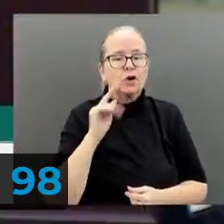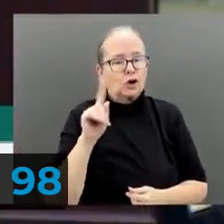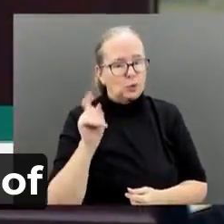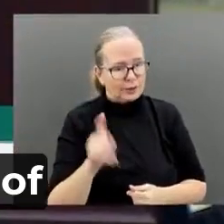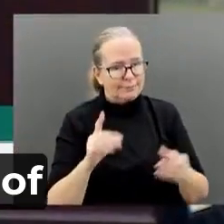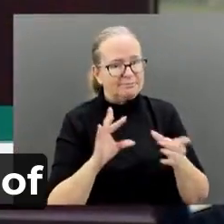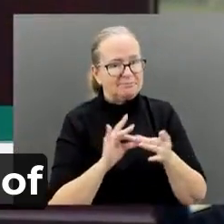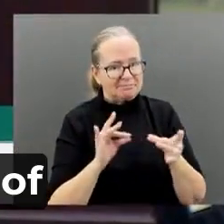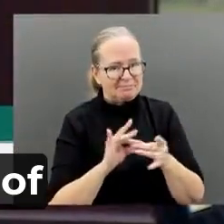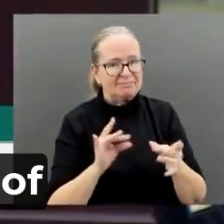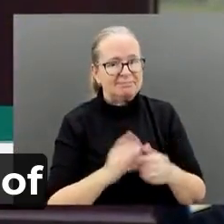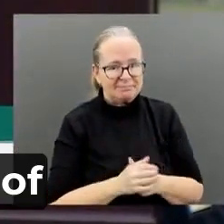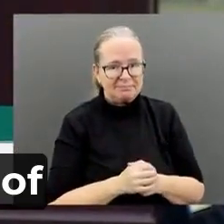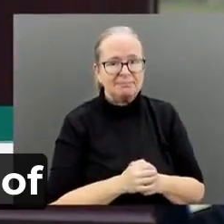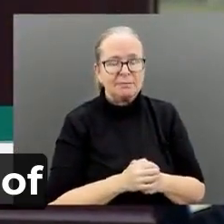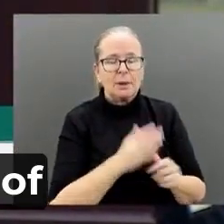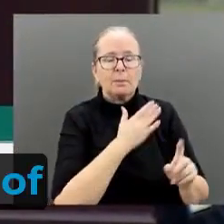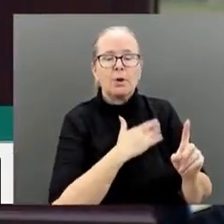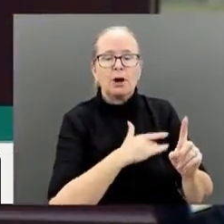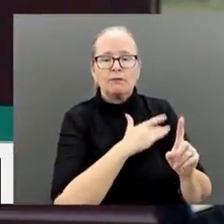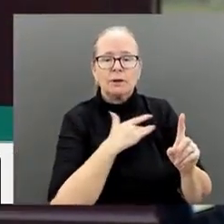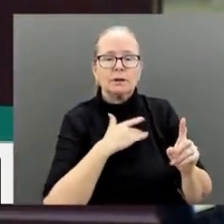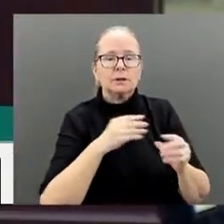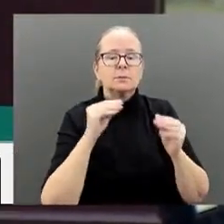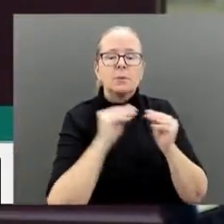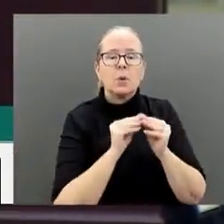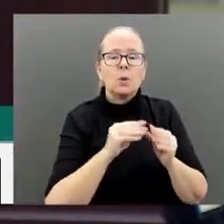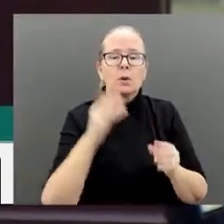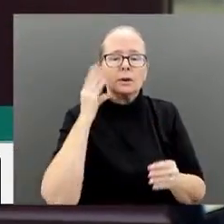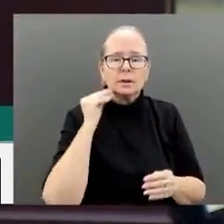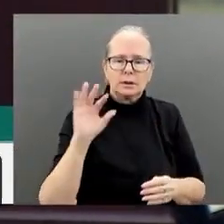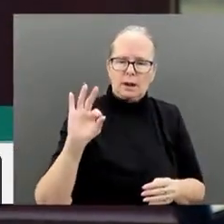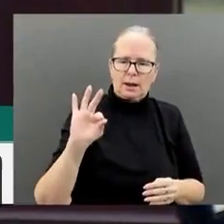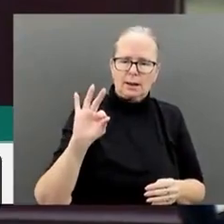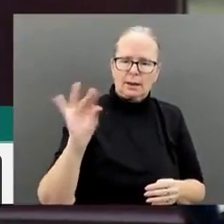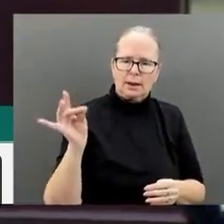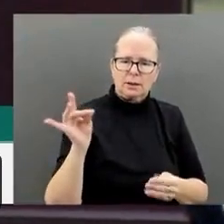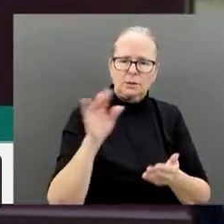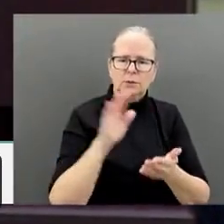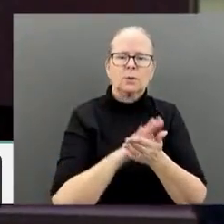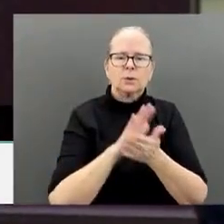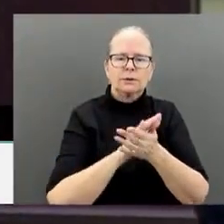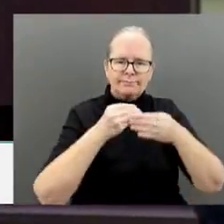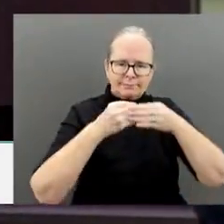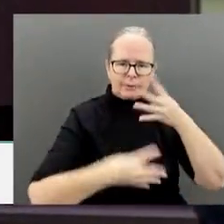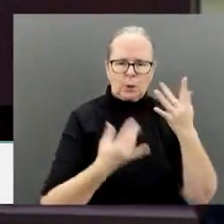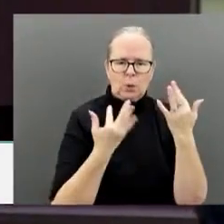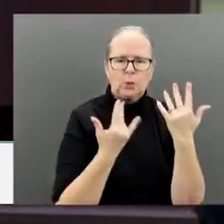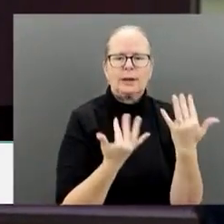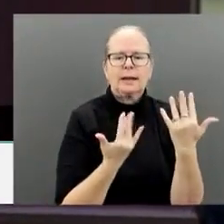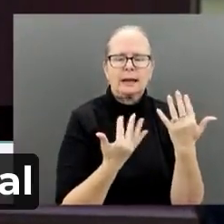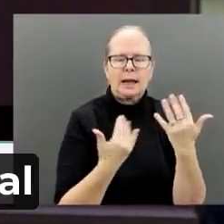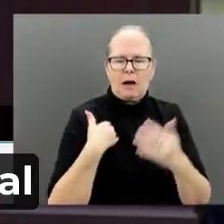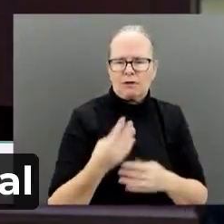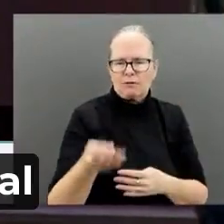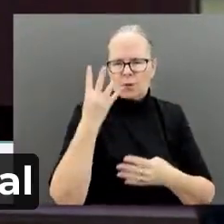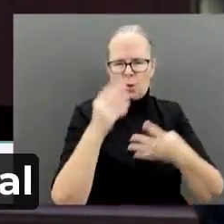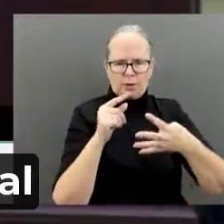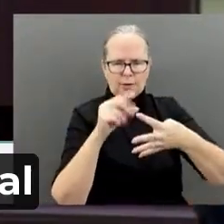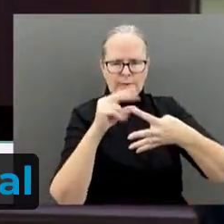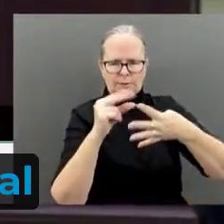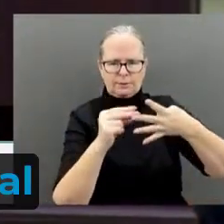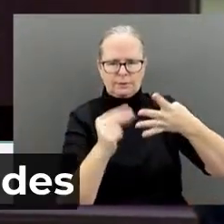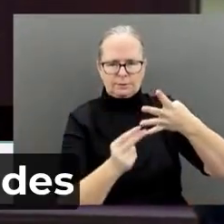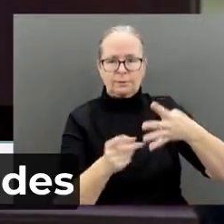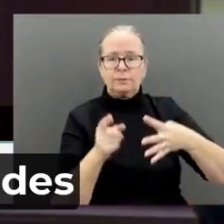98 schools in the queue at one of four stages. Pre-planning, which addresses capacity and site selection, planning